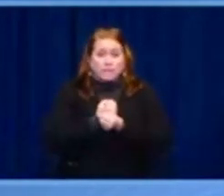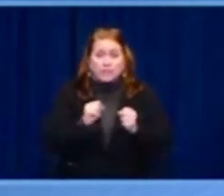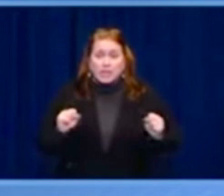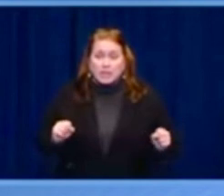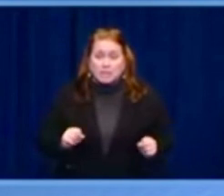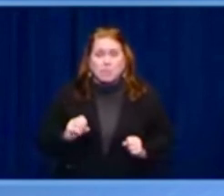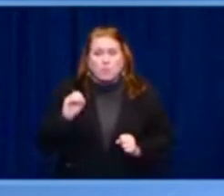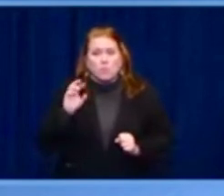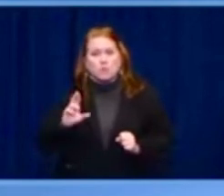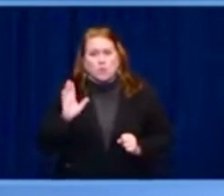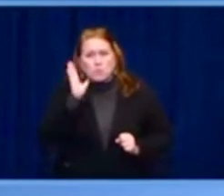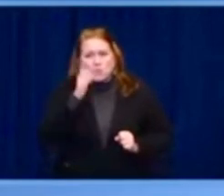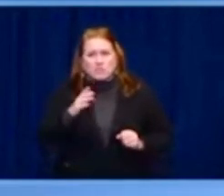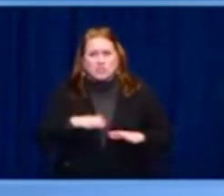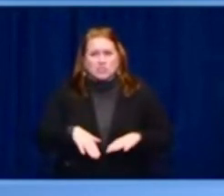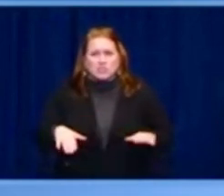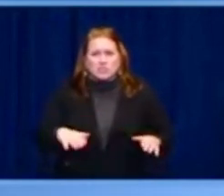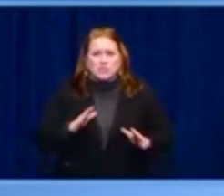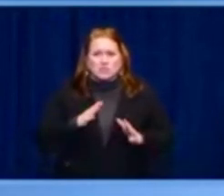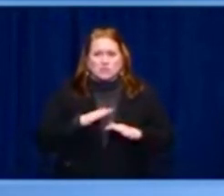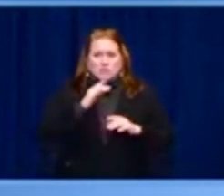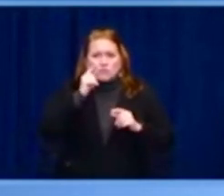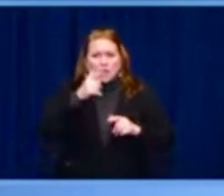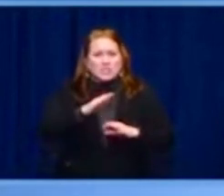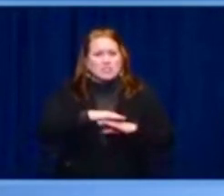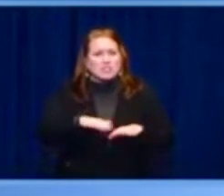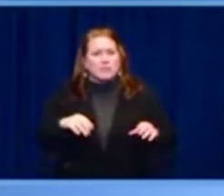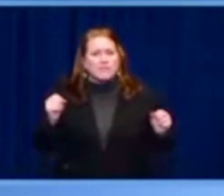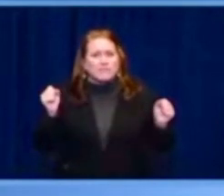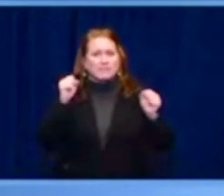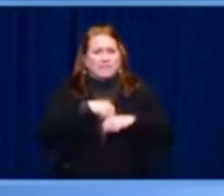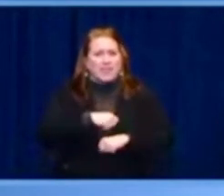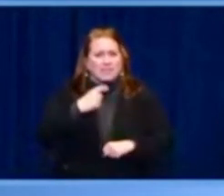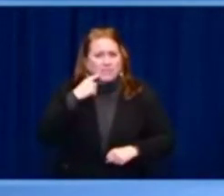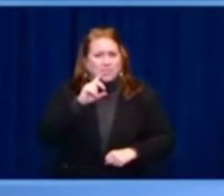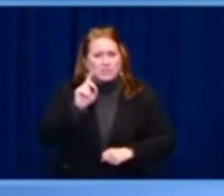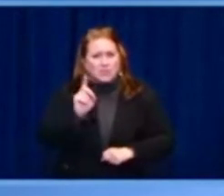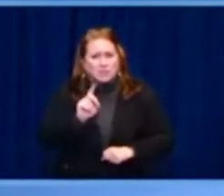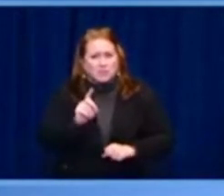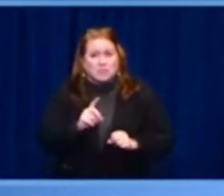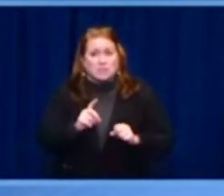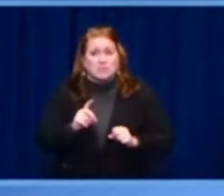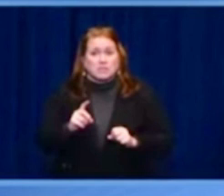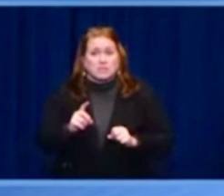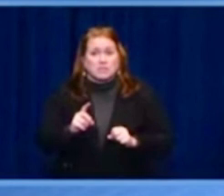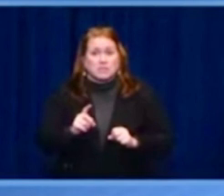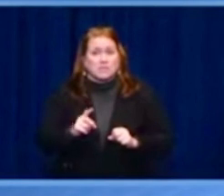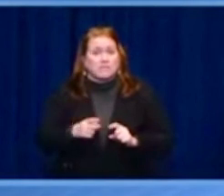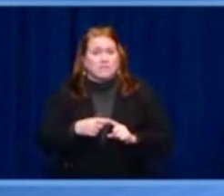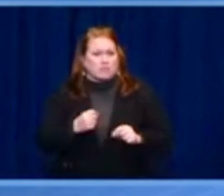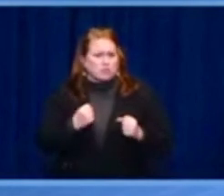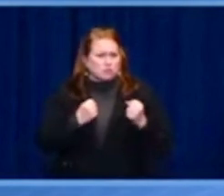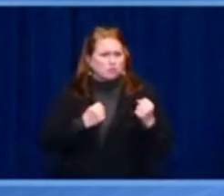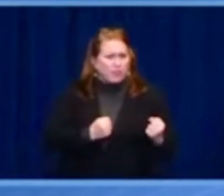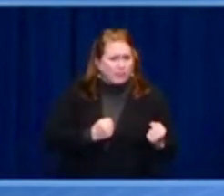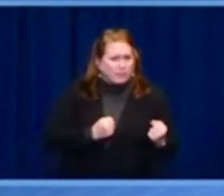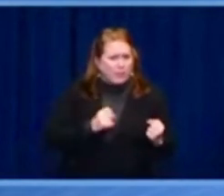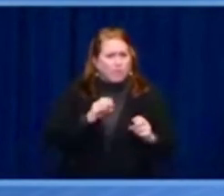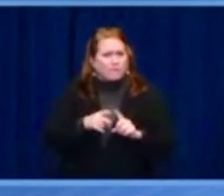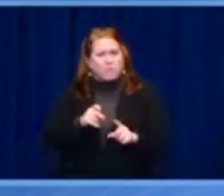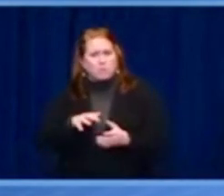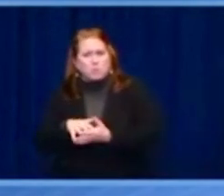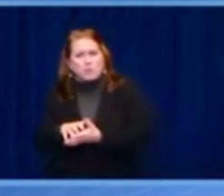experience of the enemies of freedom is always fresh. They don't refer to textbooks.